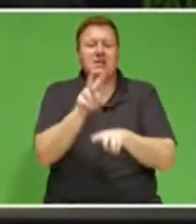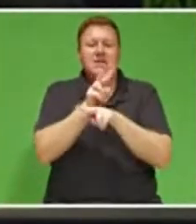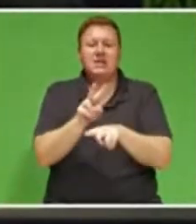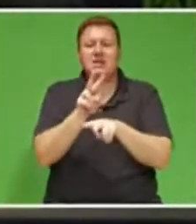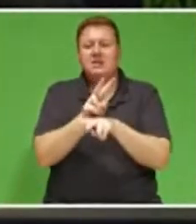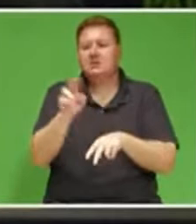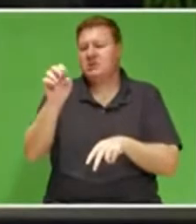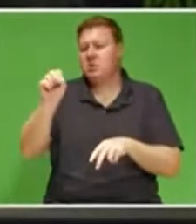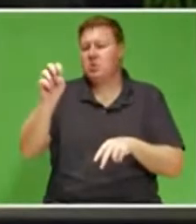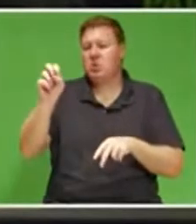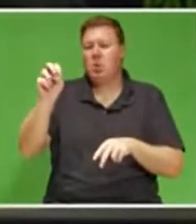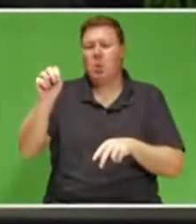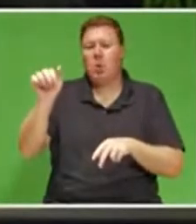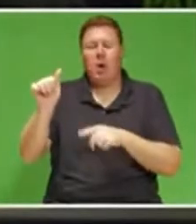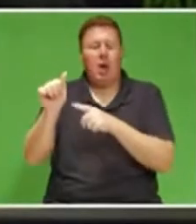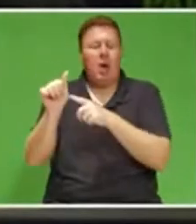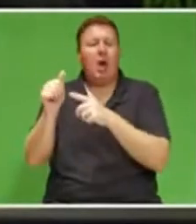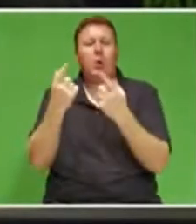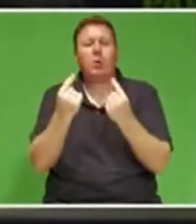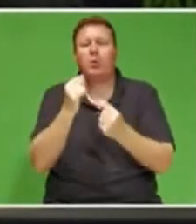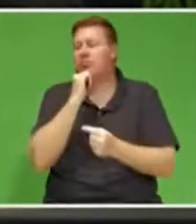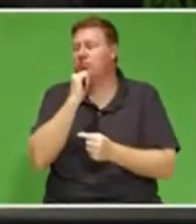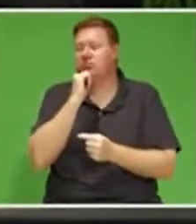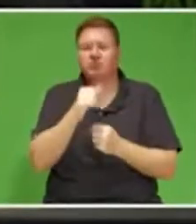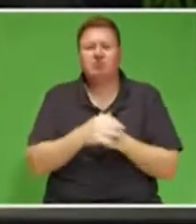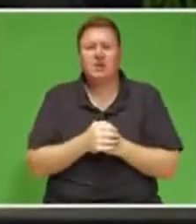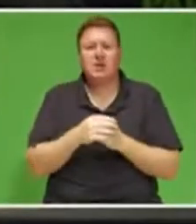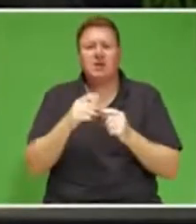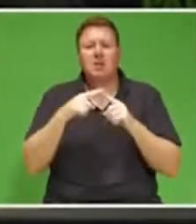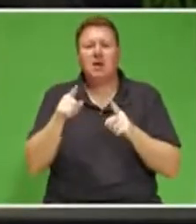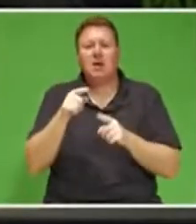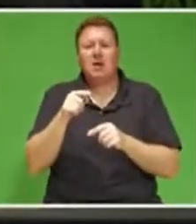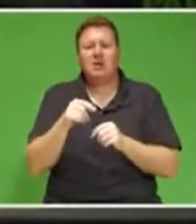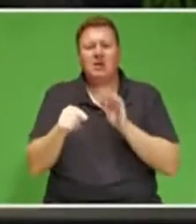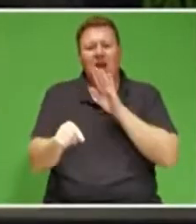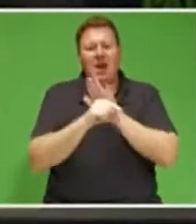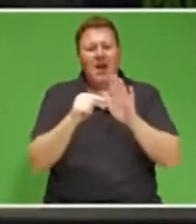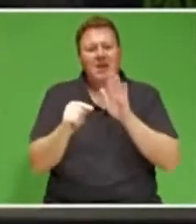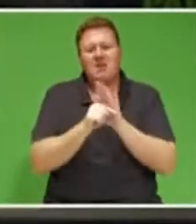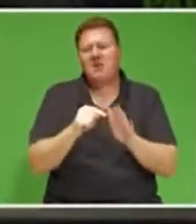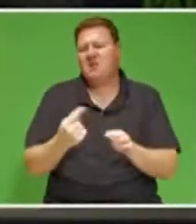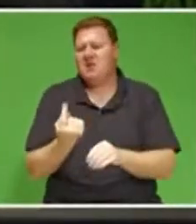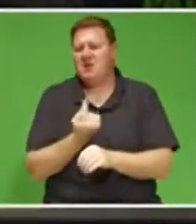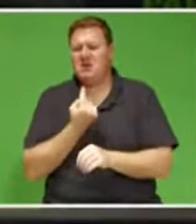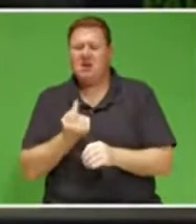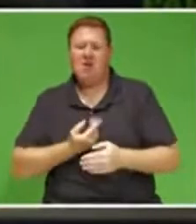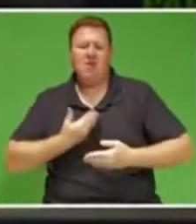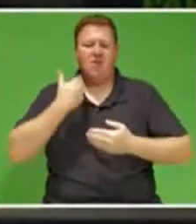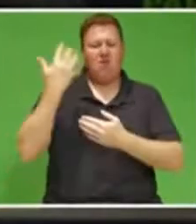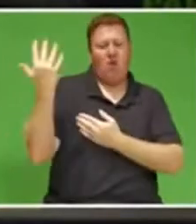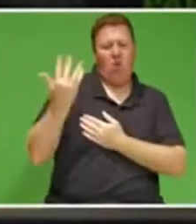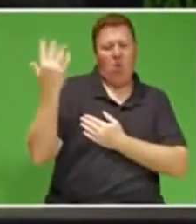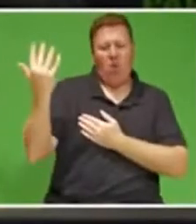have instead resorted to dishonest and self-serving rhetoric.